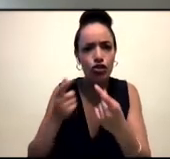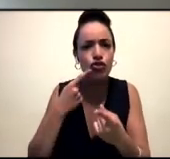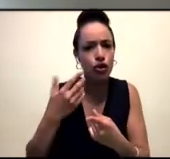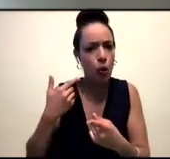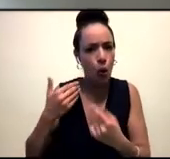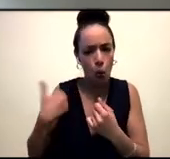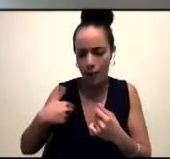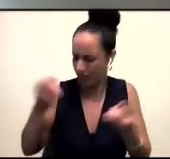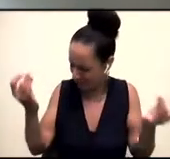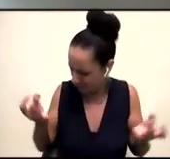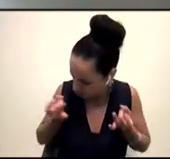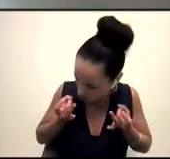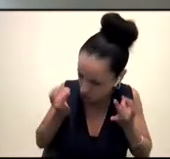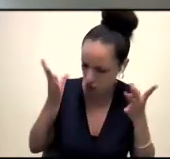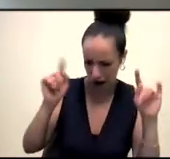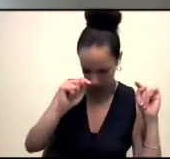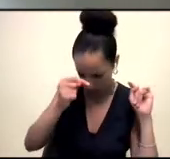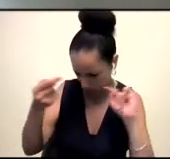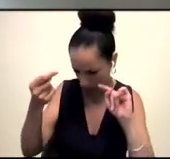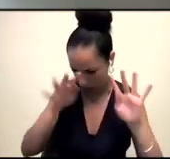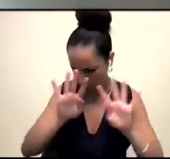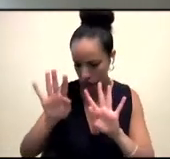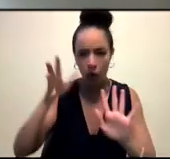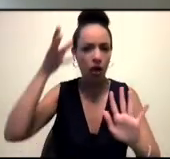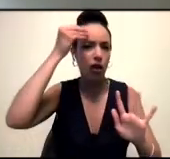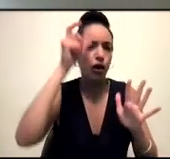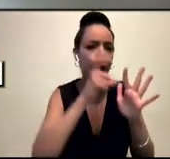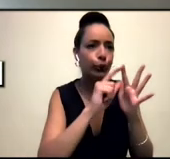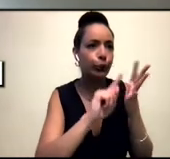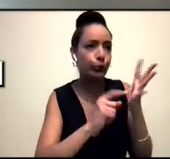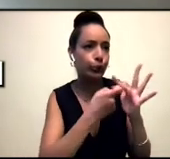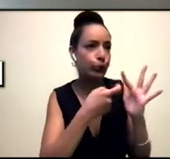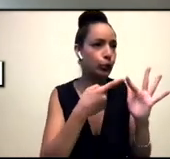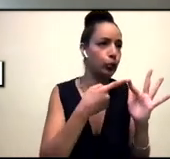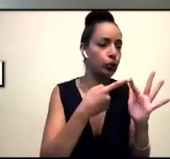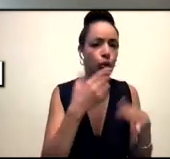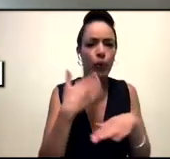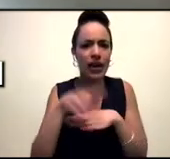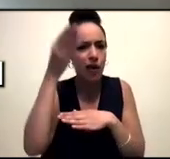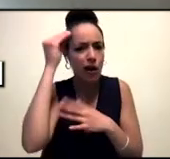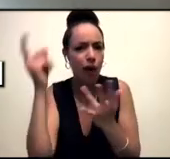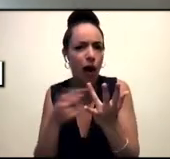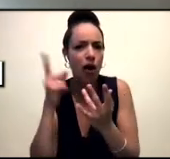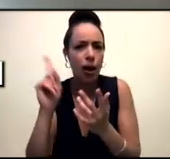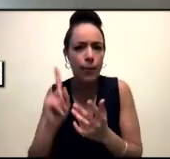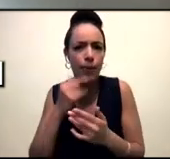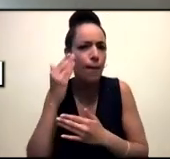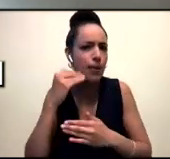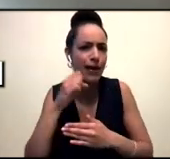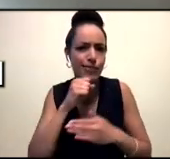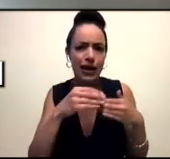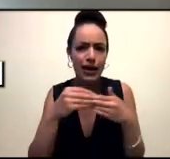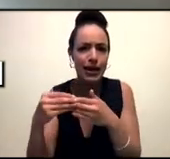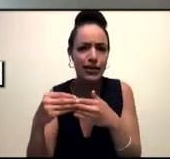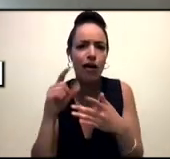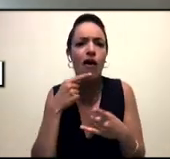movement. We learn about, you know, dupes and duchesses, we don't learn about William Cuffe, who was one of the leaders of a black man in Victorian